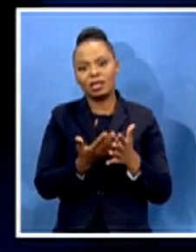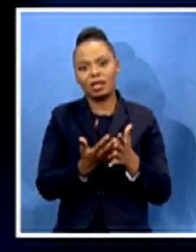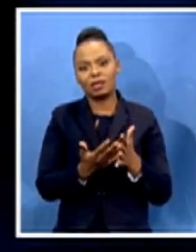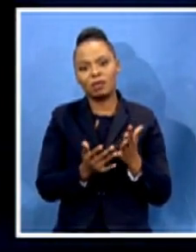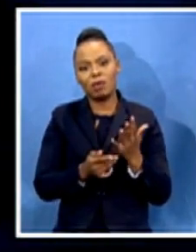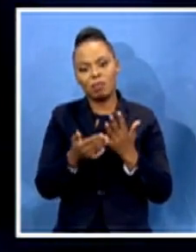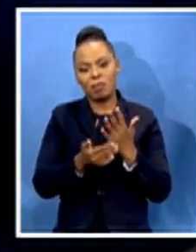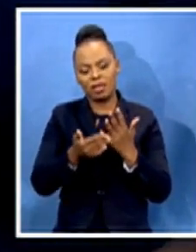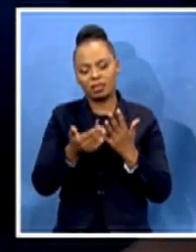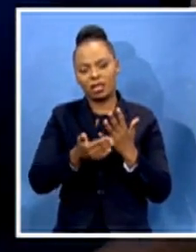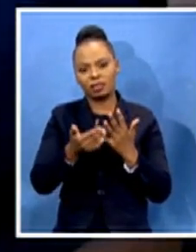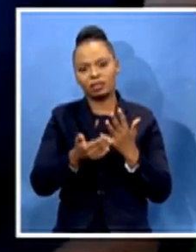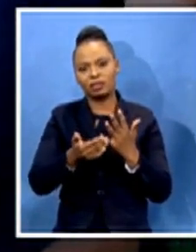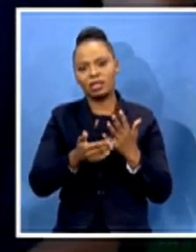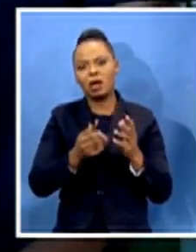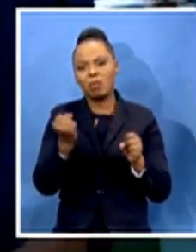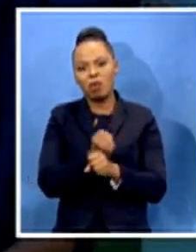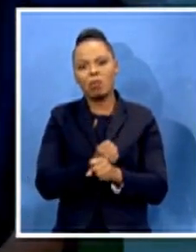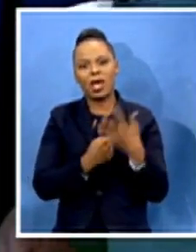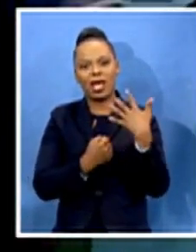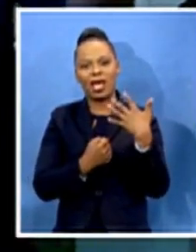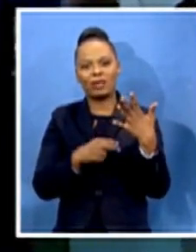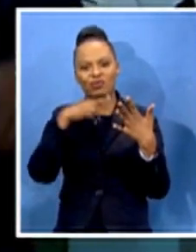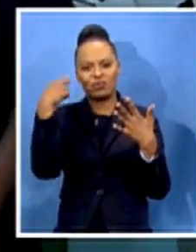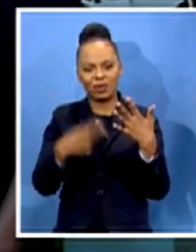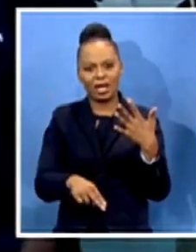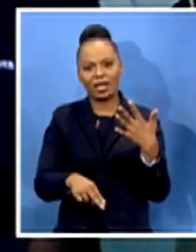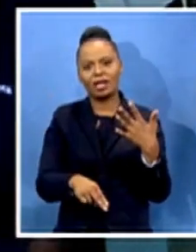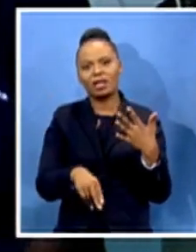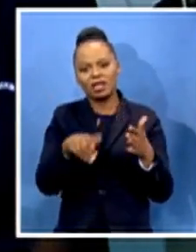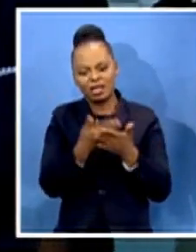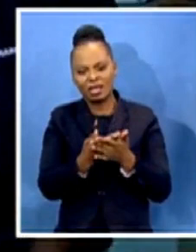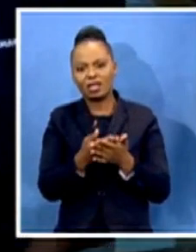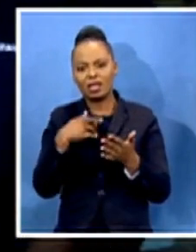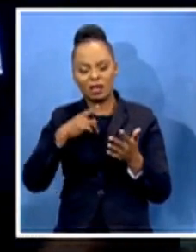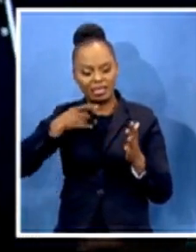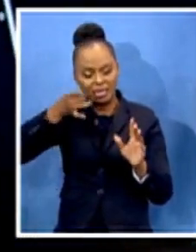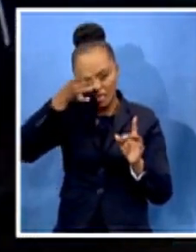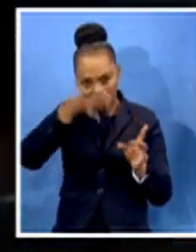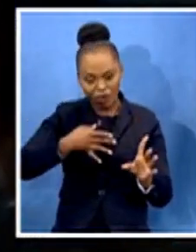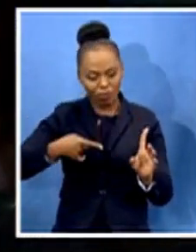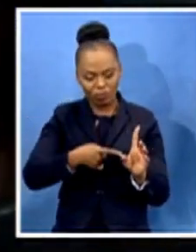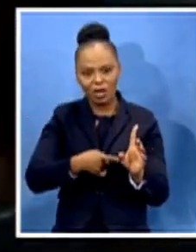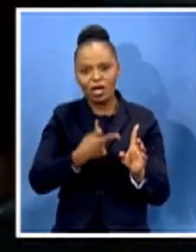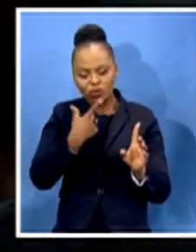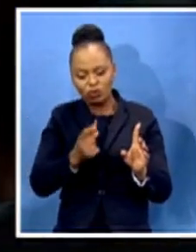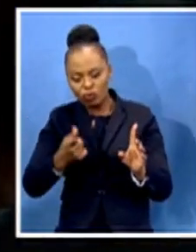performing tasks under his guidance. He can move his fingers and even make a fist.